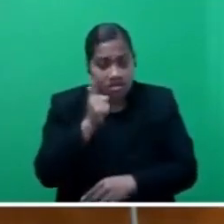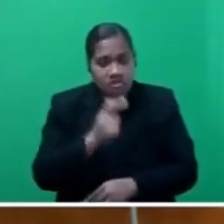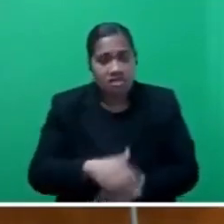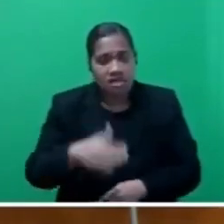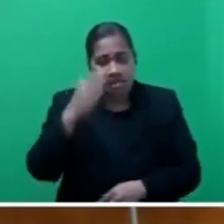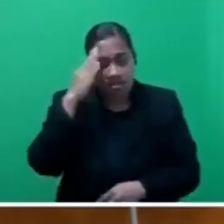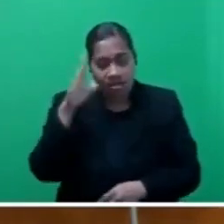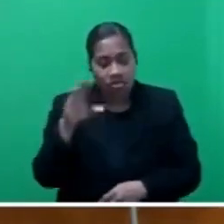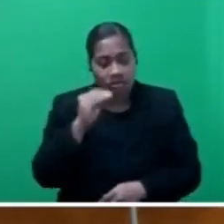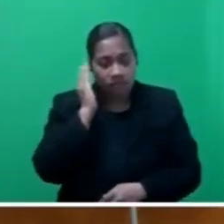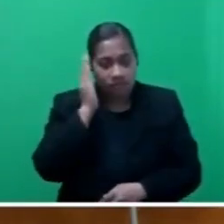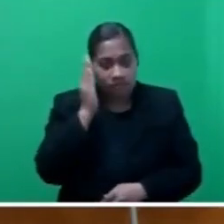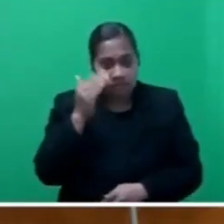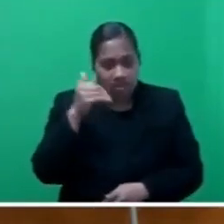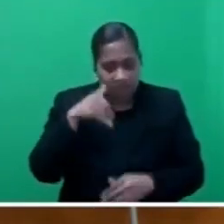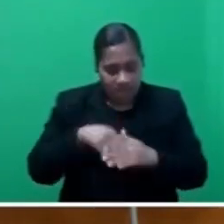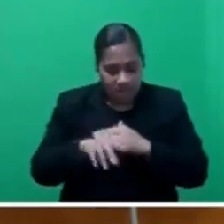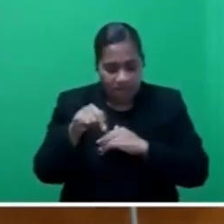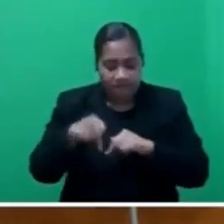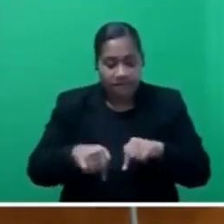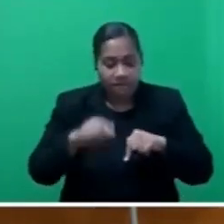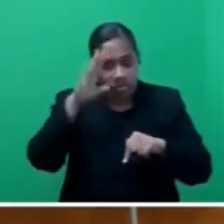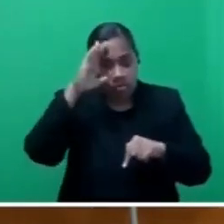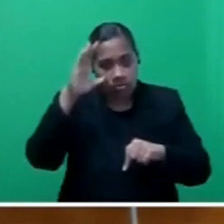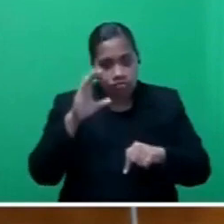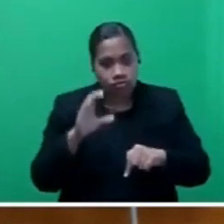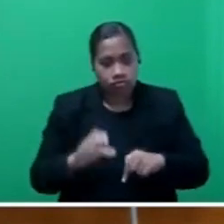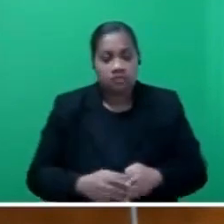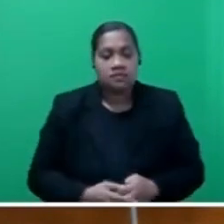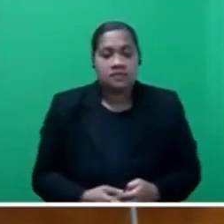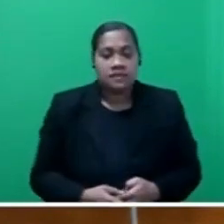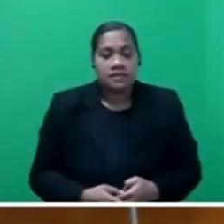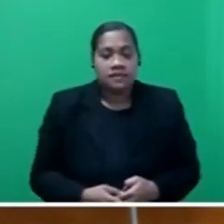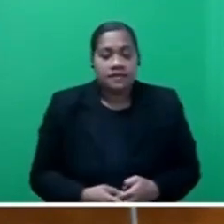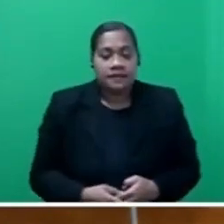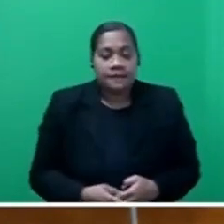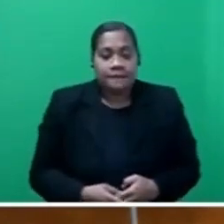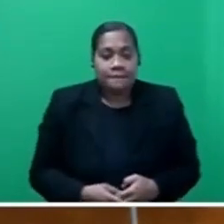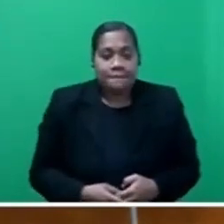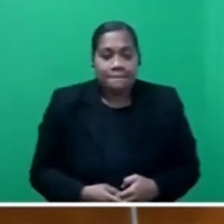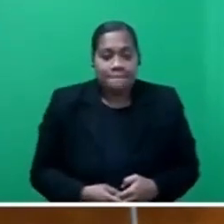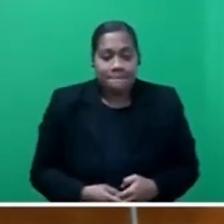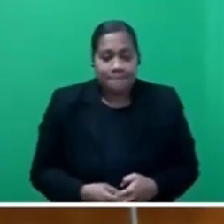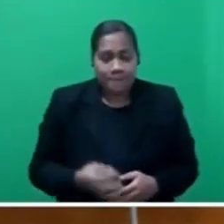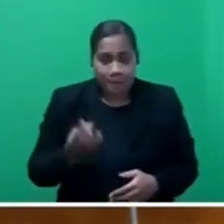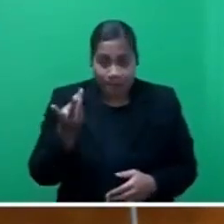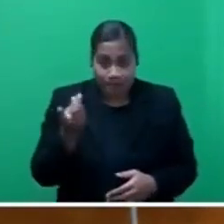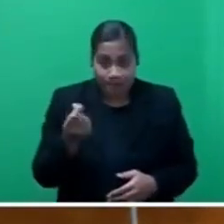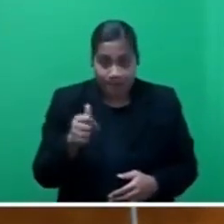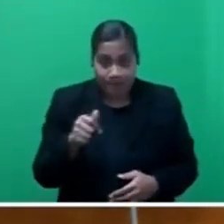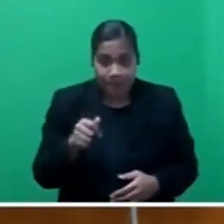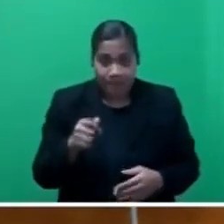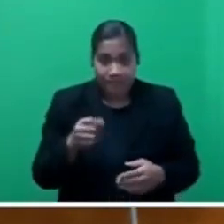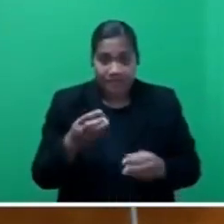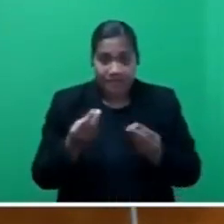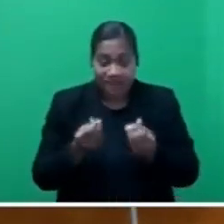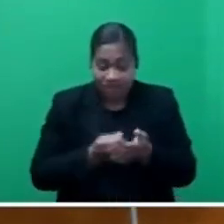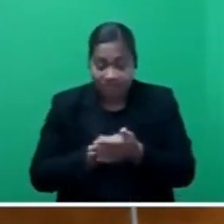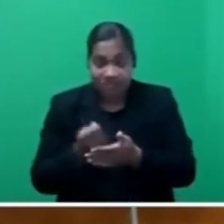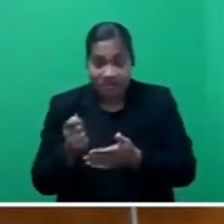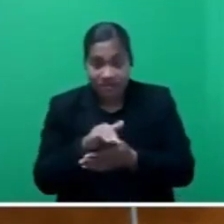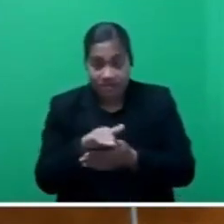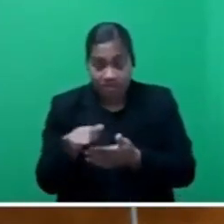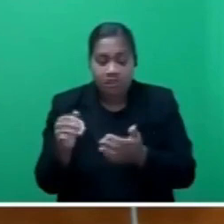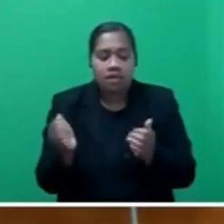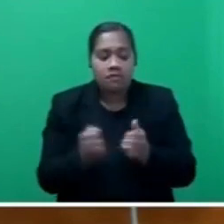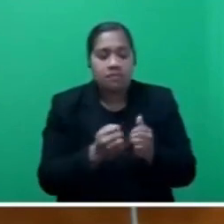in this country. Whilst some incentives have been reinstated for them, many more